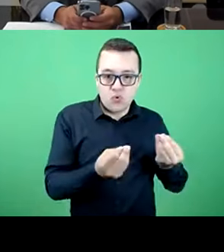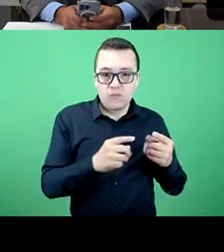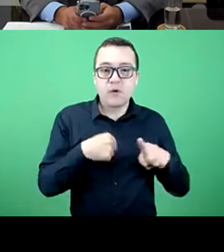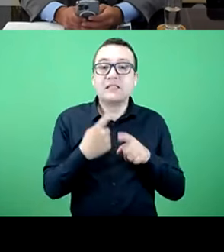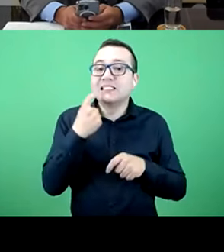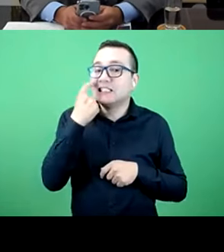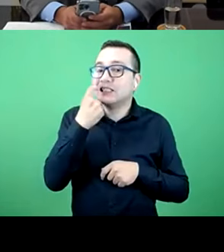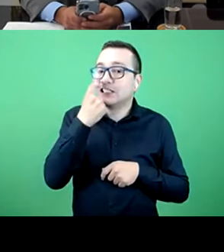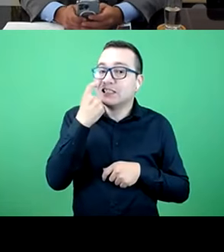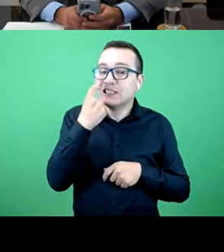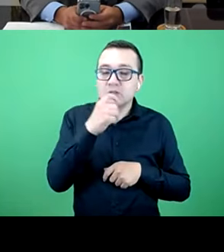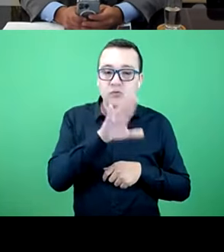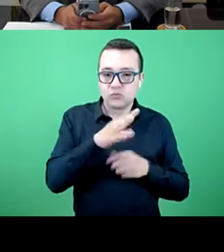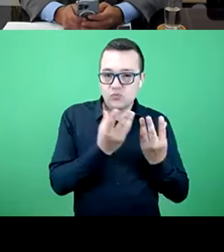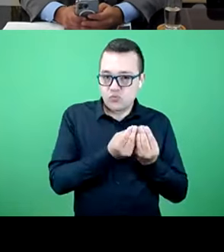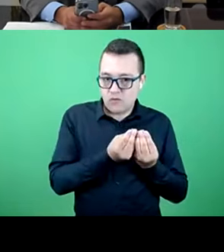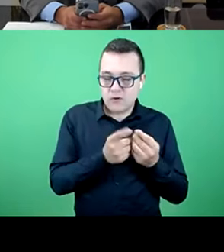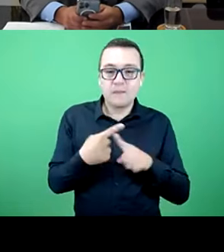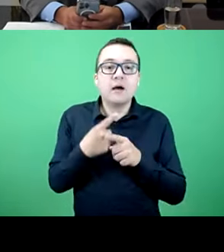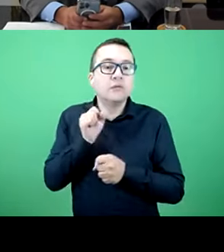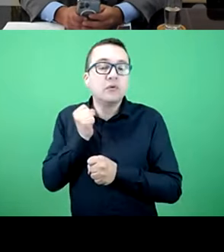operators,